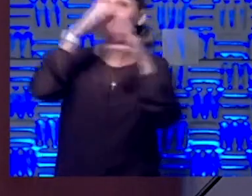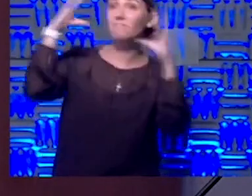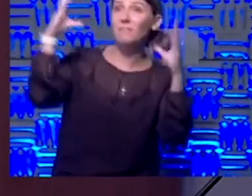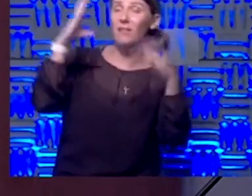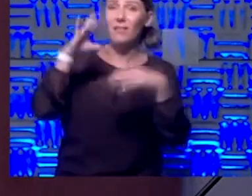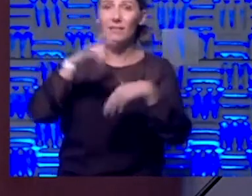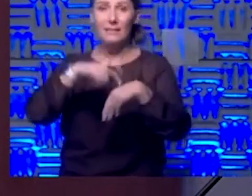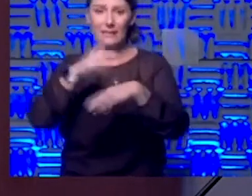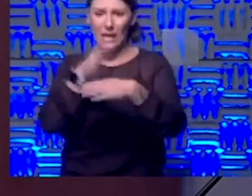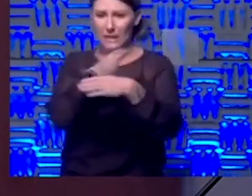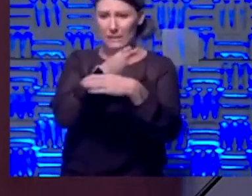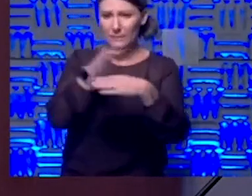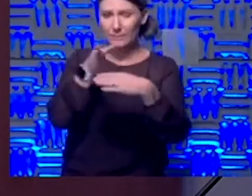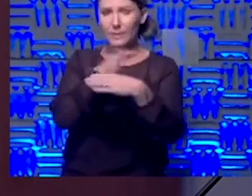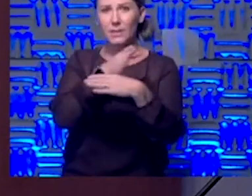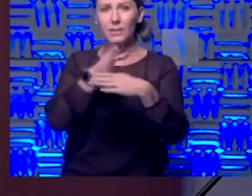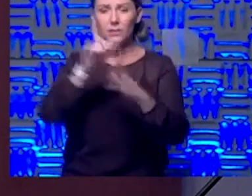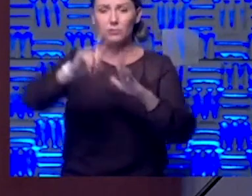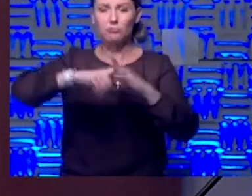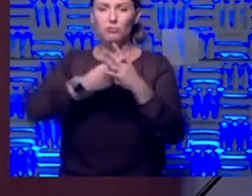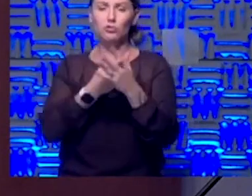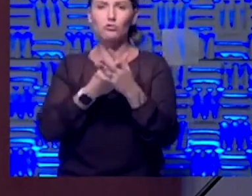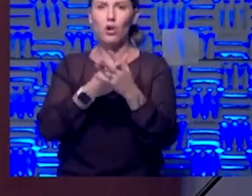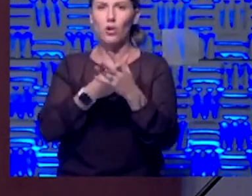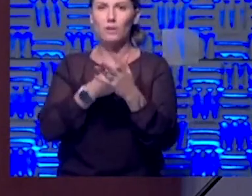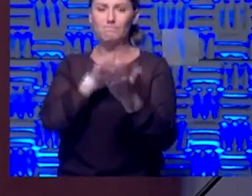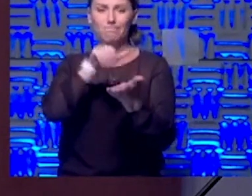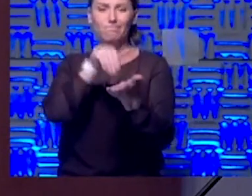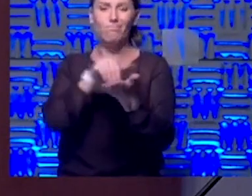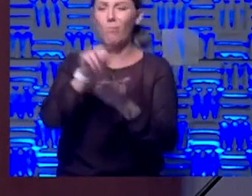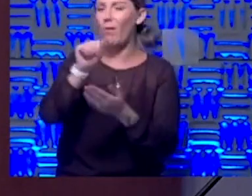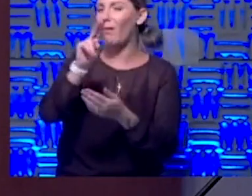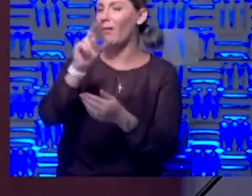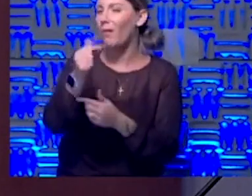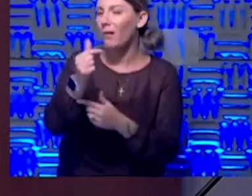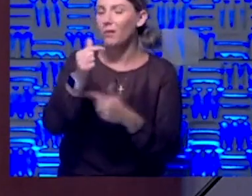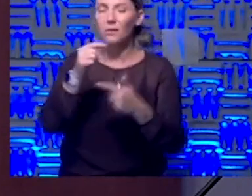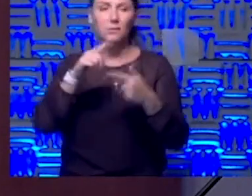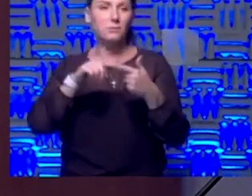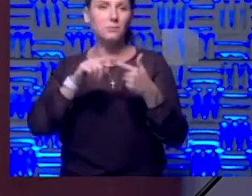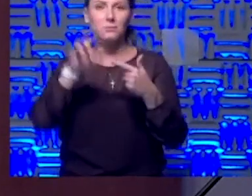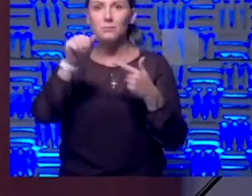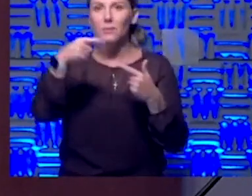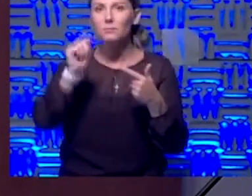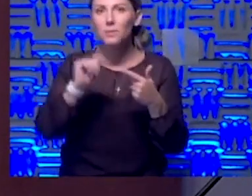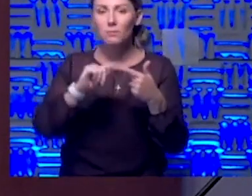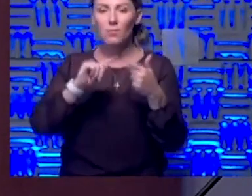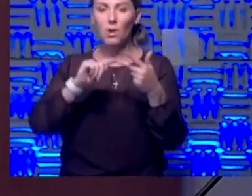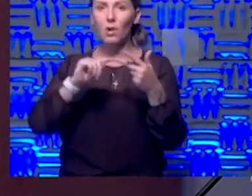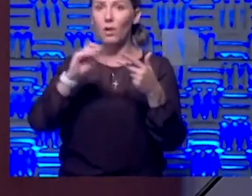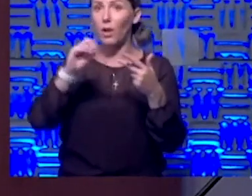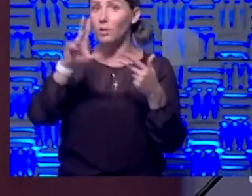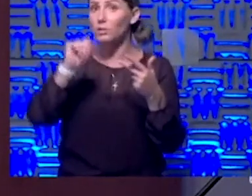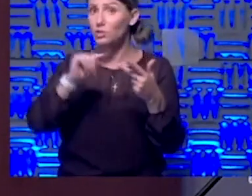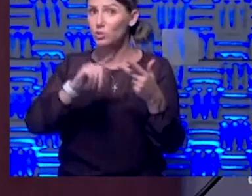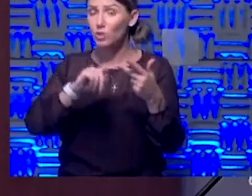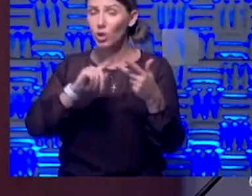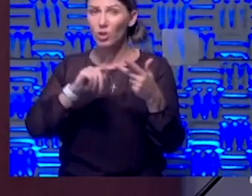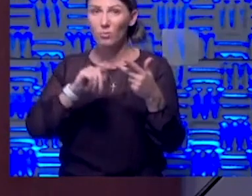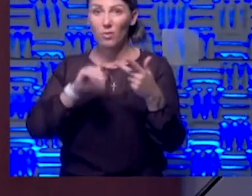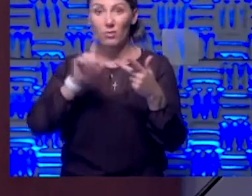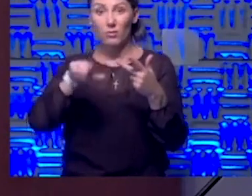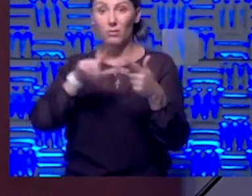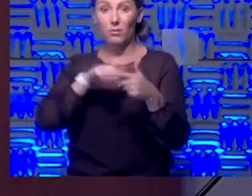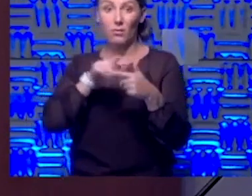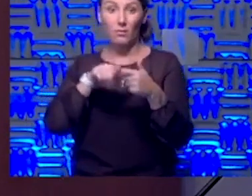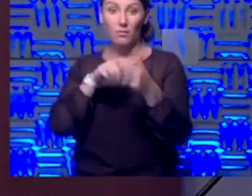timeframe, that's going to be starting here in August, mid August, September, October. And then we're going to have to follow all those for at least another,